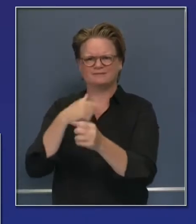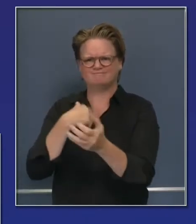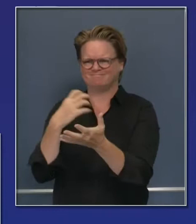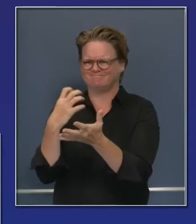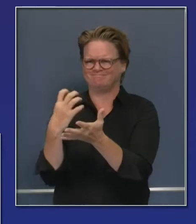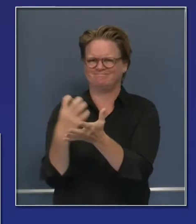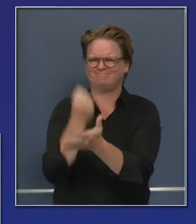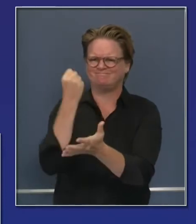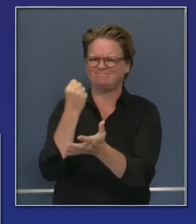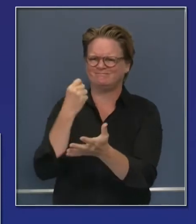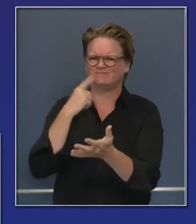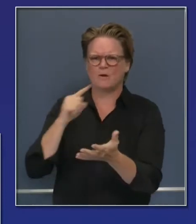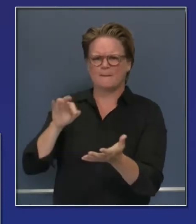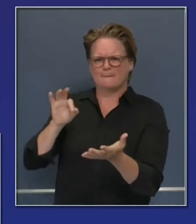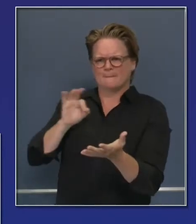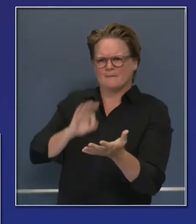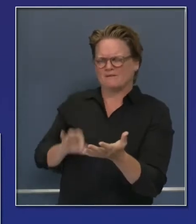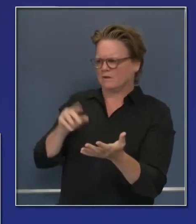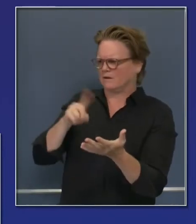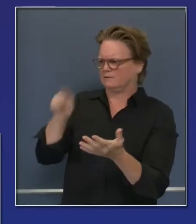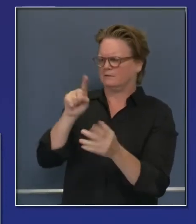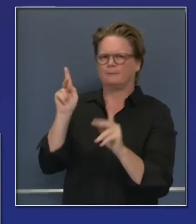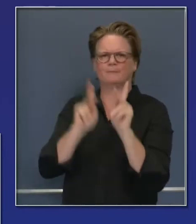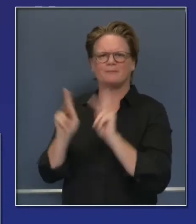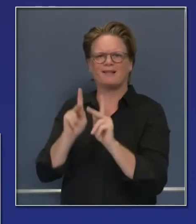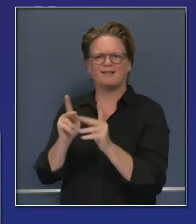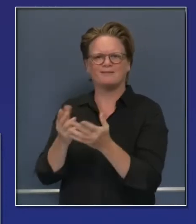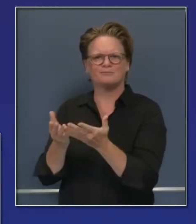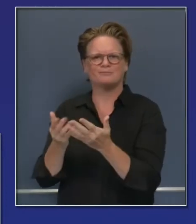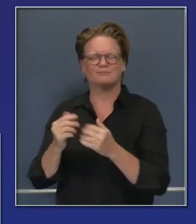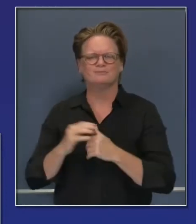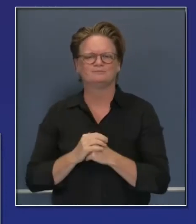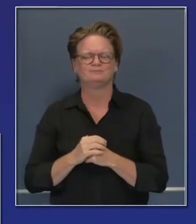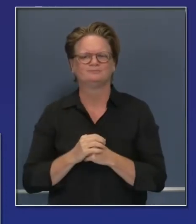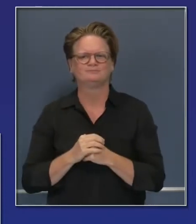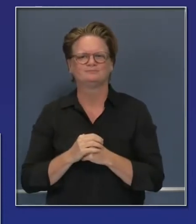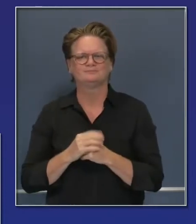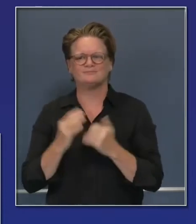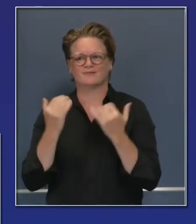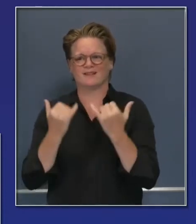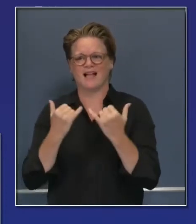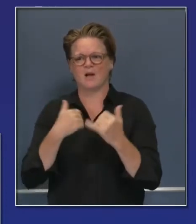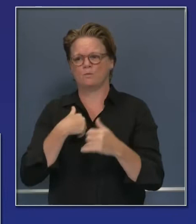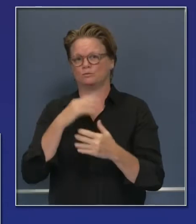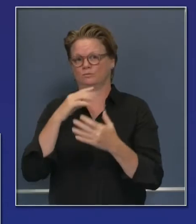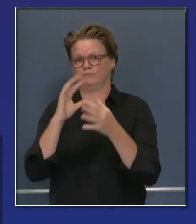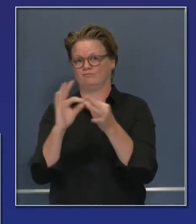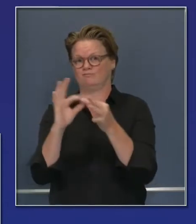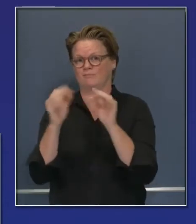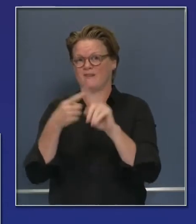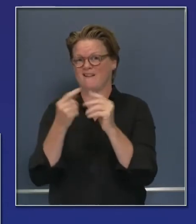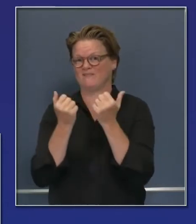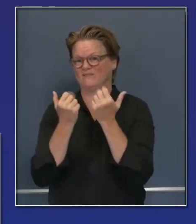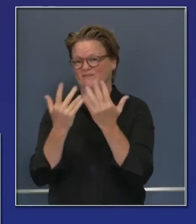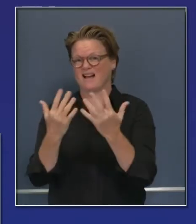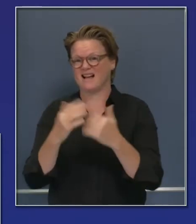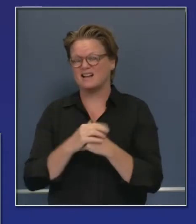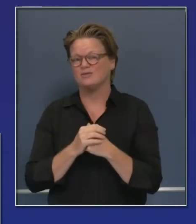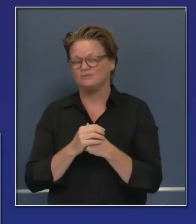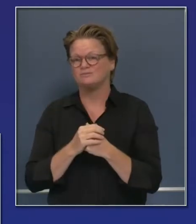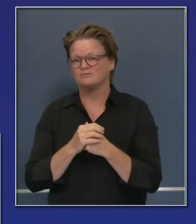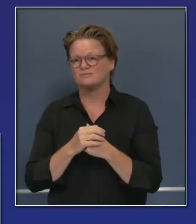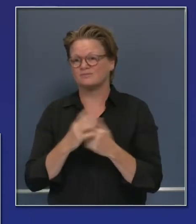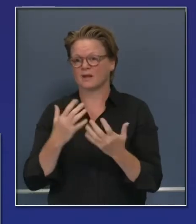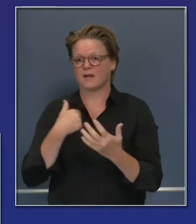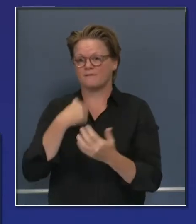well. It should be noted as it relates to the wildfires, just in the last week we've been able to distribute some 1.3 million